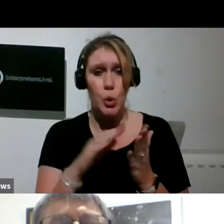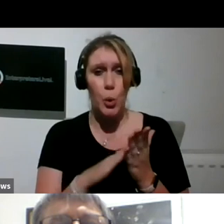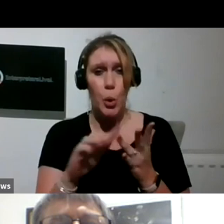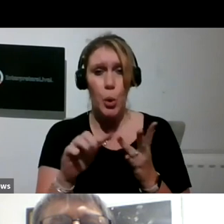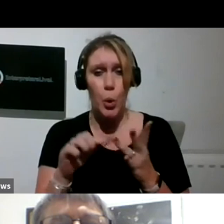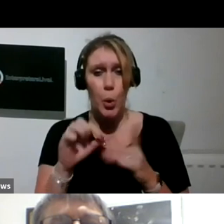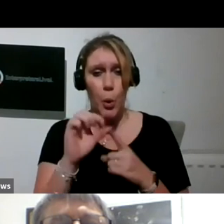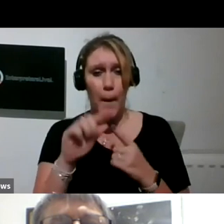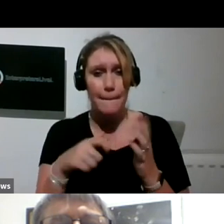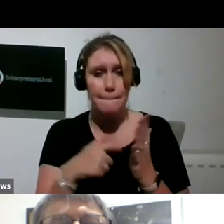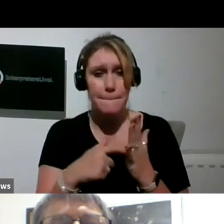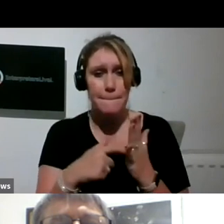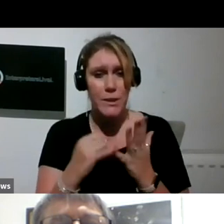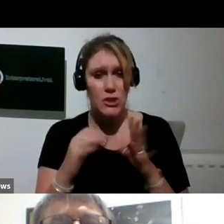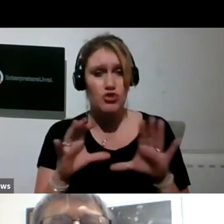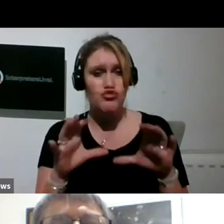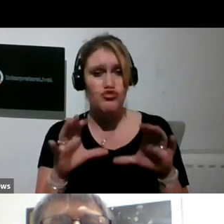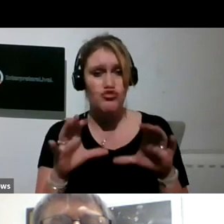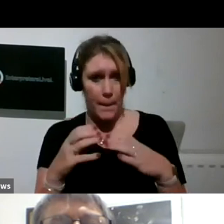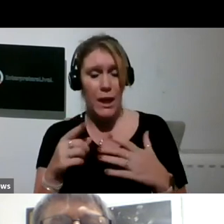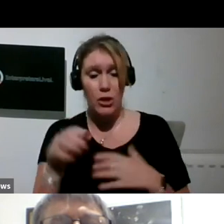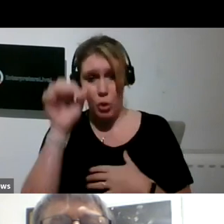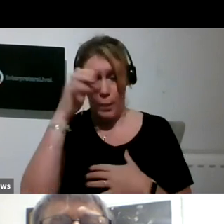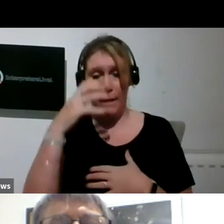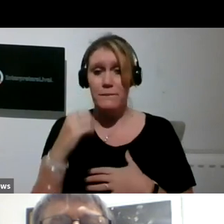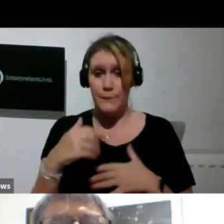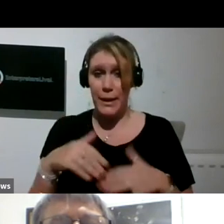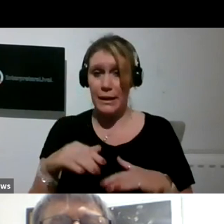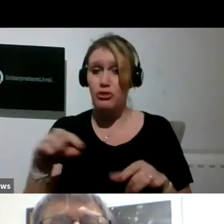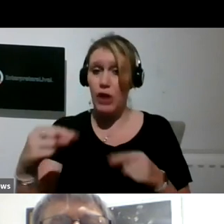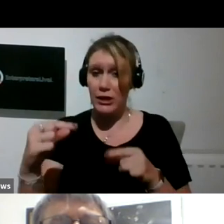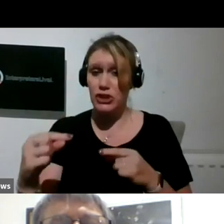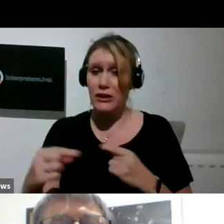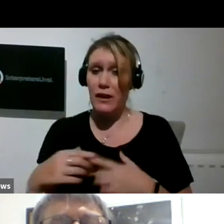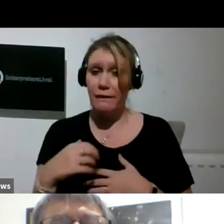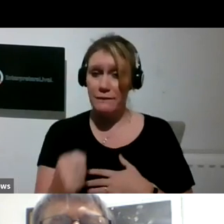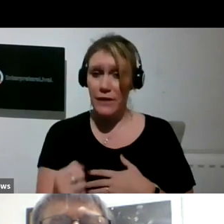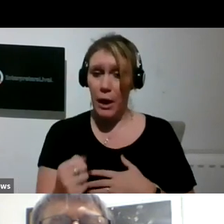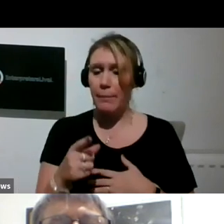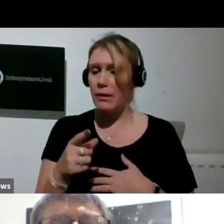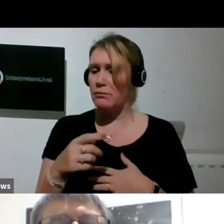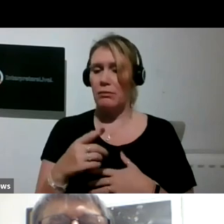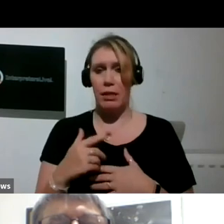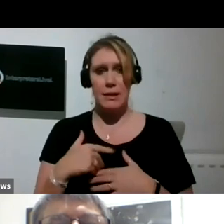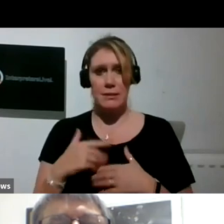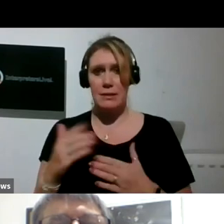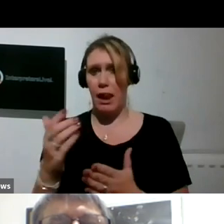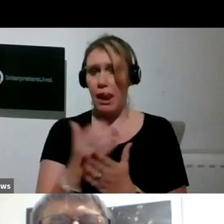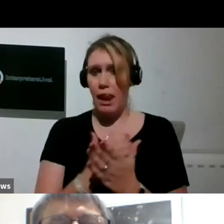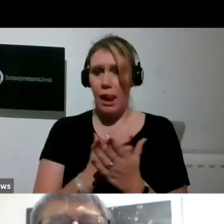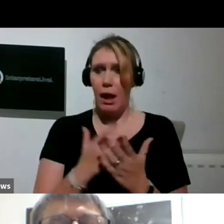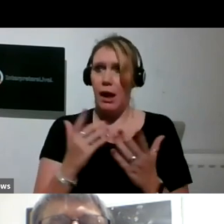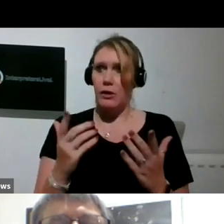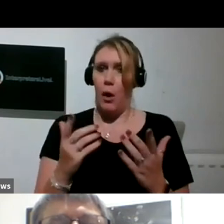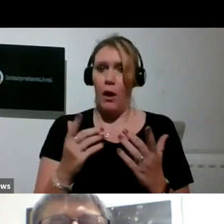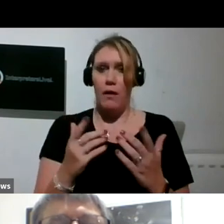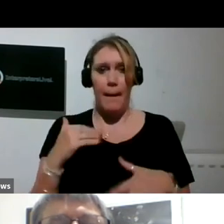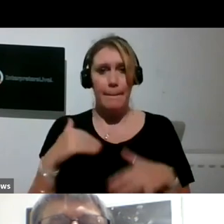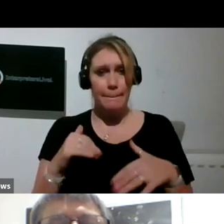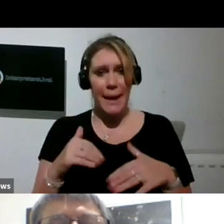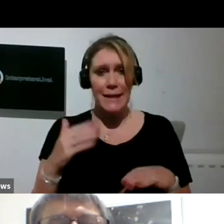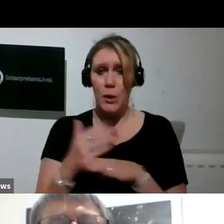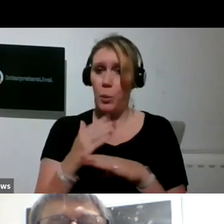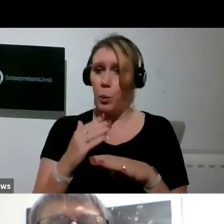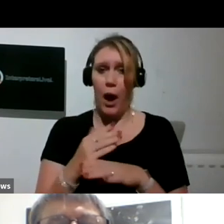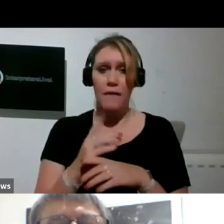some of their own challenges, but to come up with this selection of amazing work from these people is absolutely,